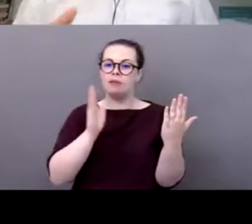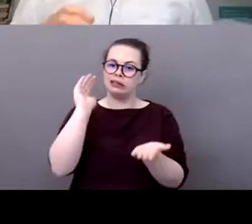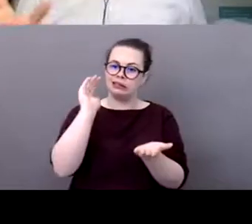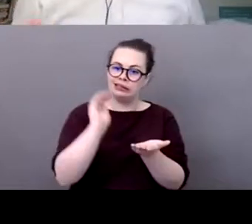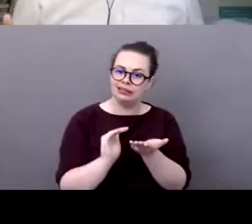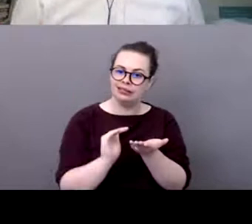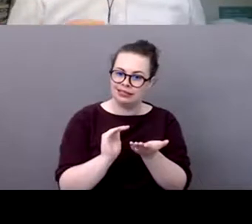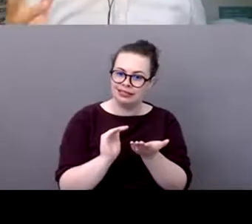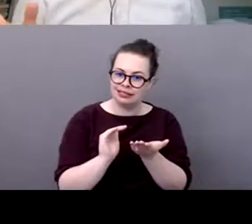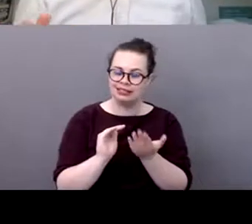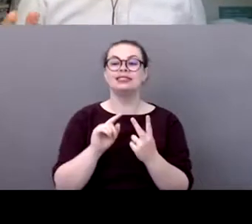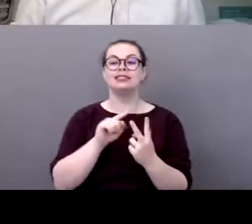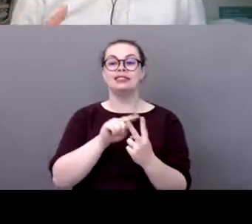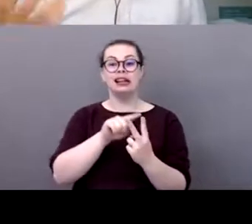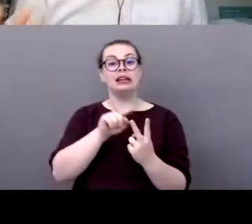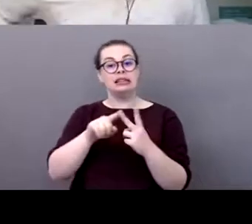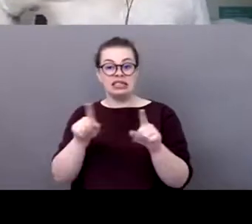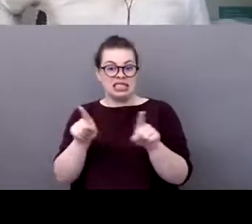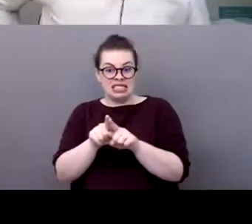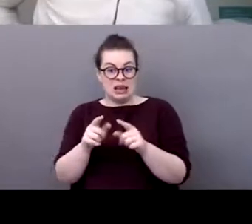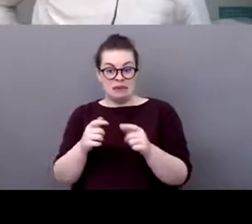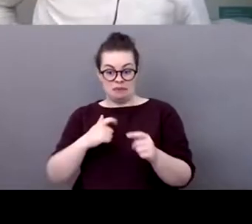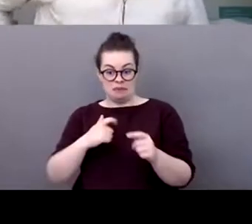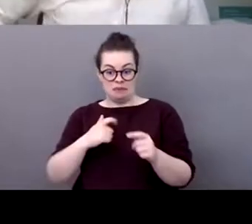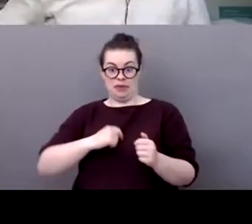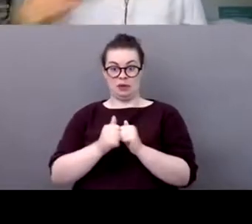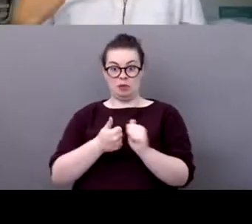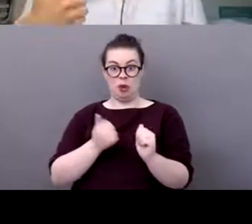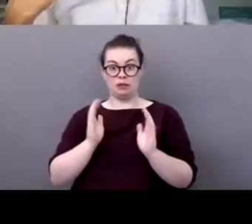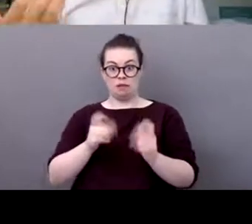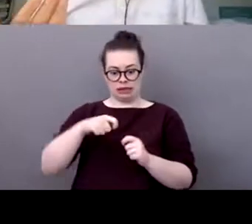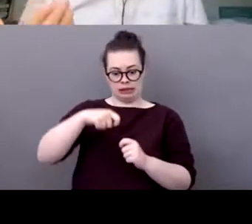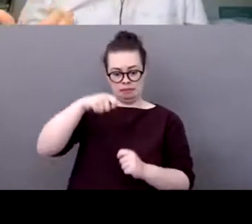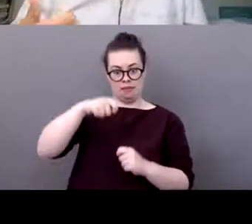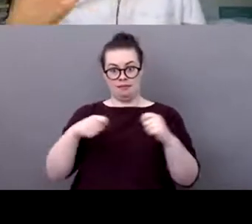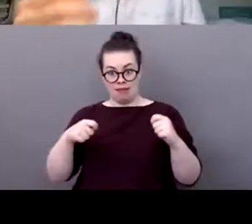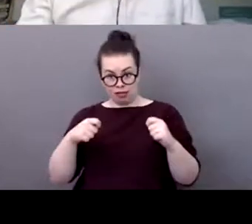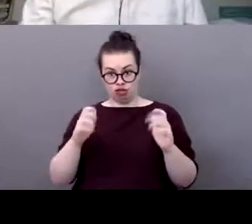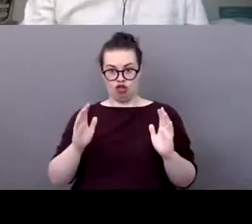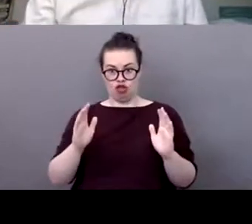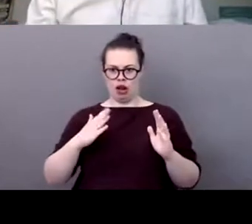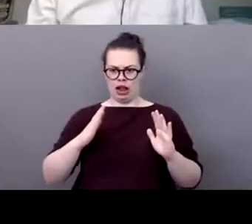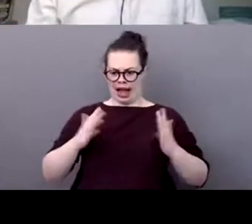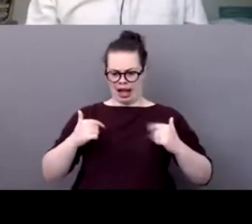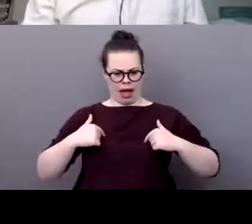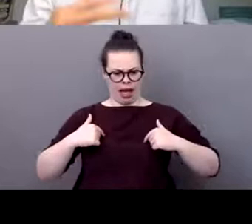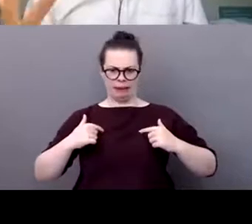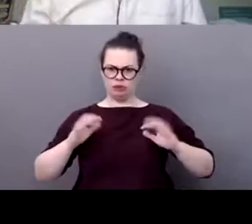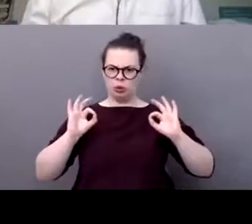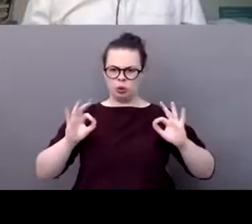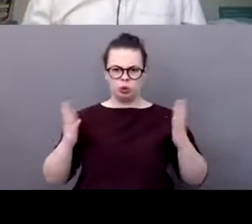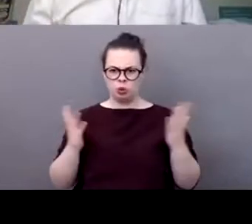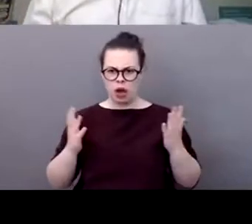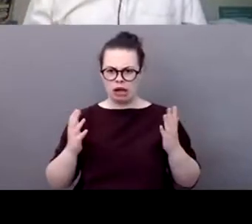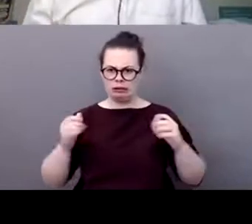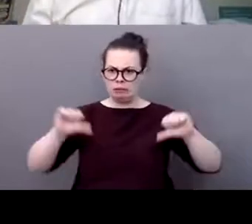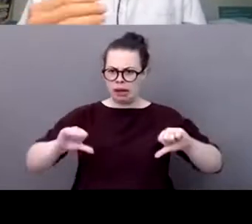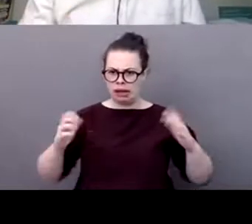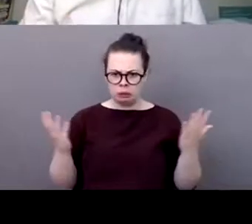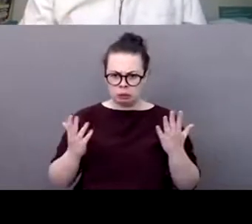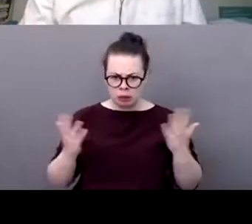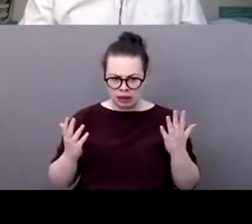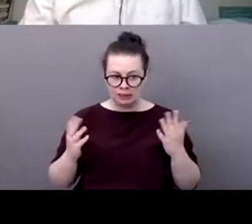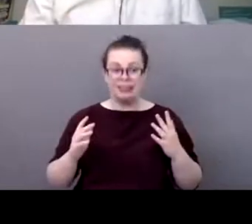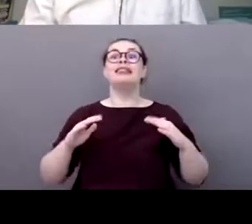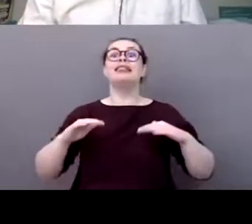they know where they are where they stand in terms of performance then they set themselves a goal a strong ambition then the third step would be to to get